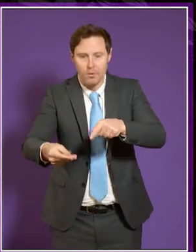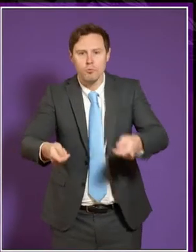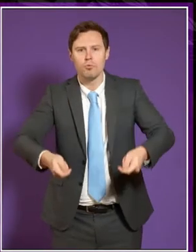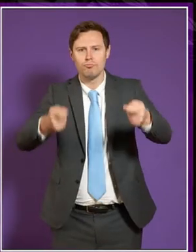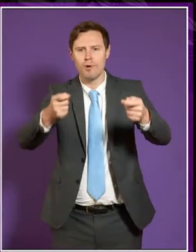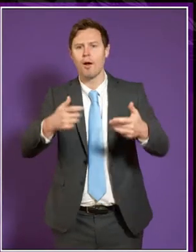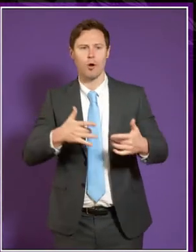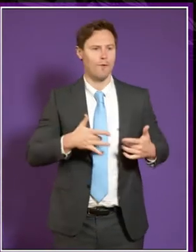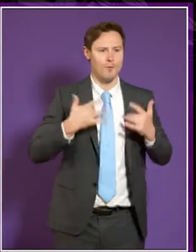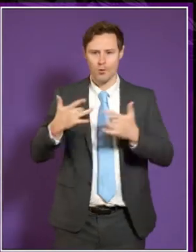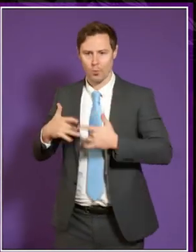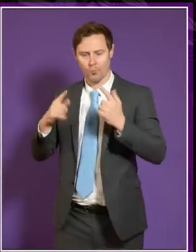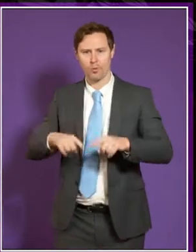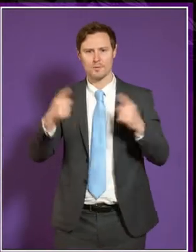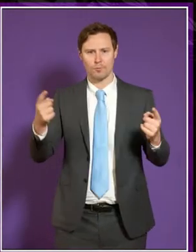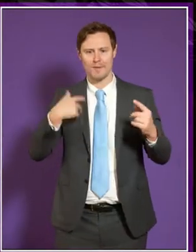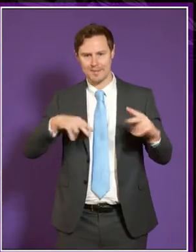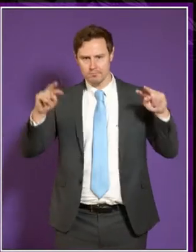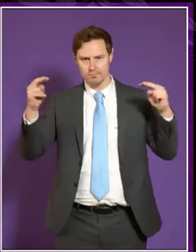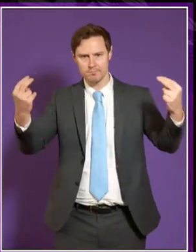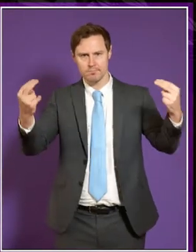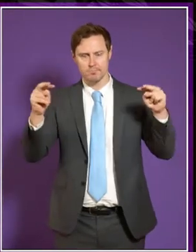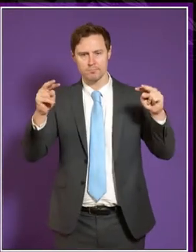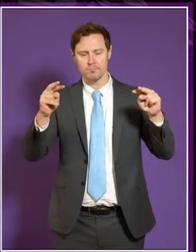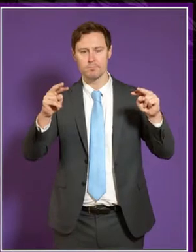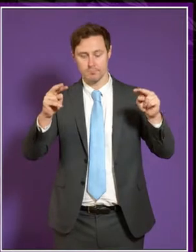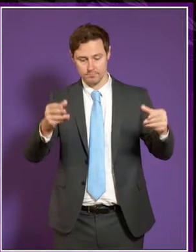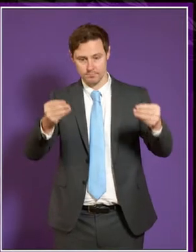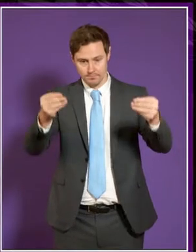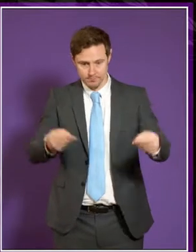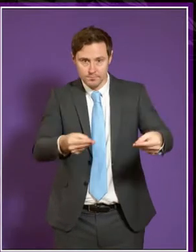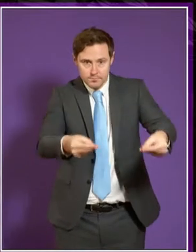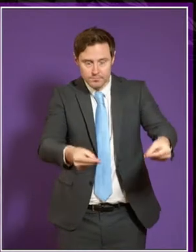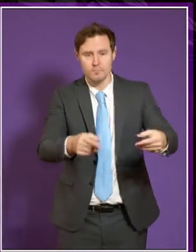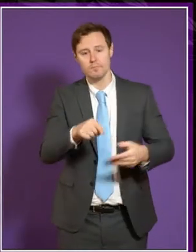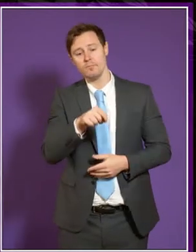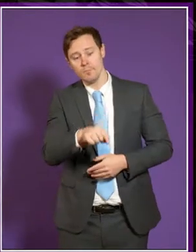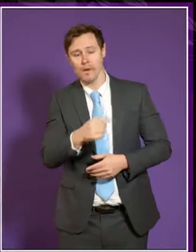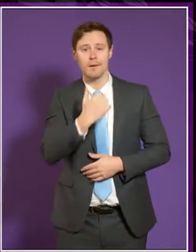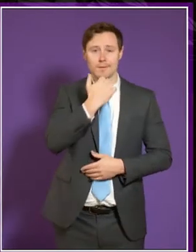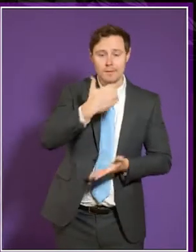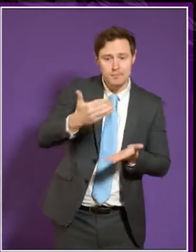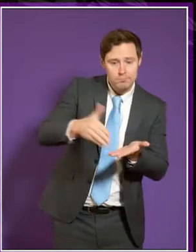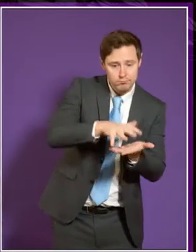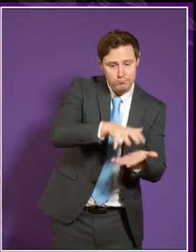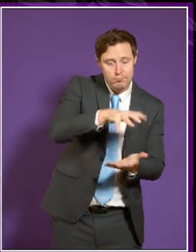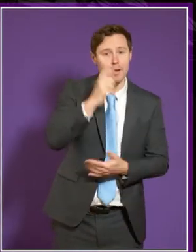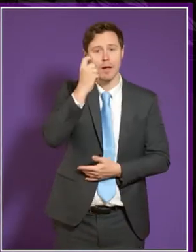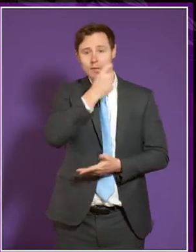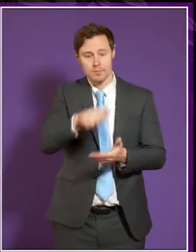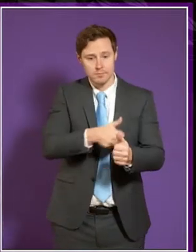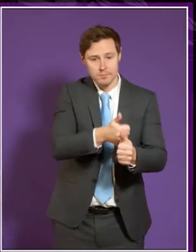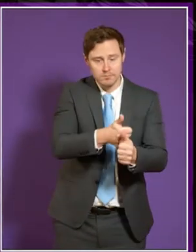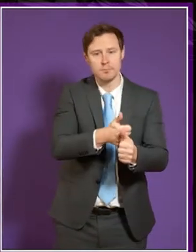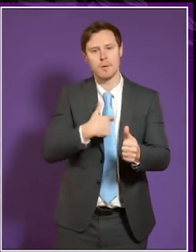different opinions. And separate from the data and evidence, I've